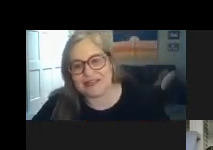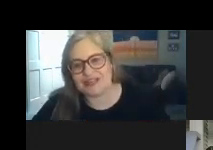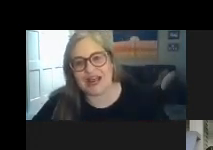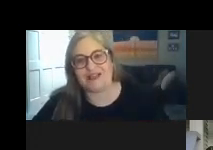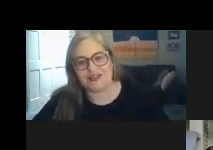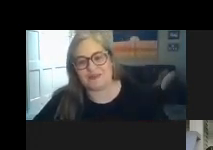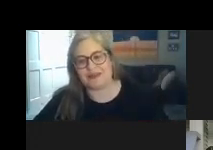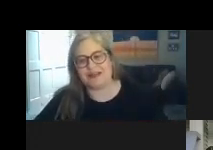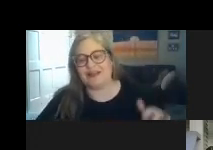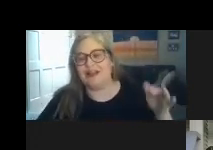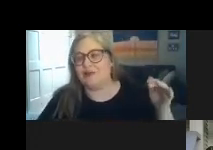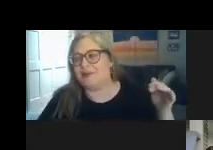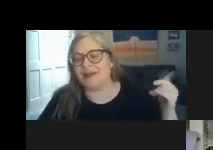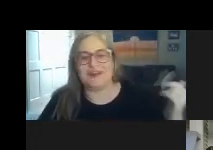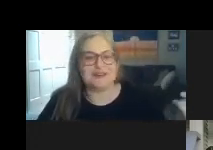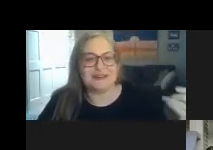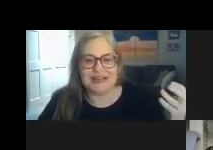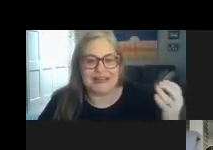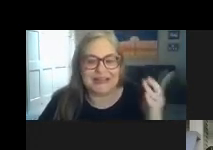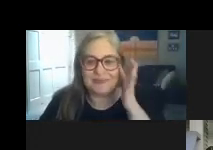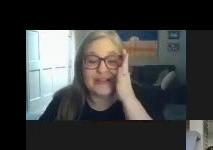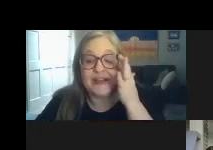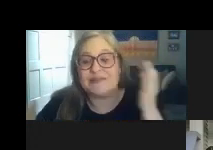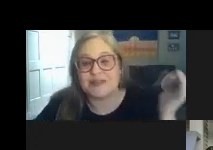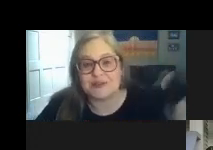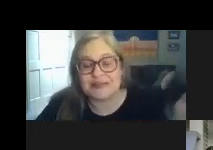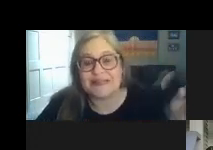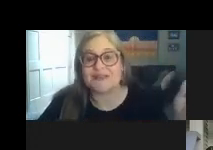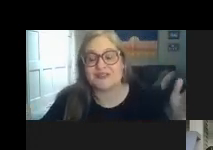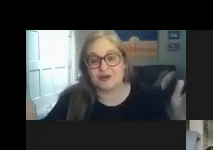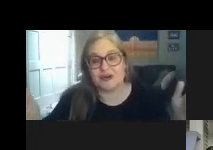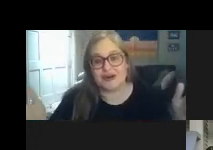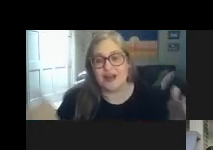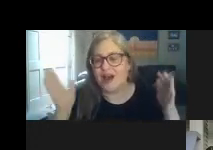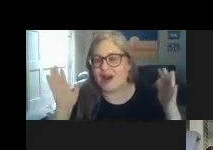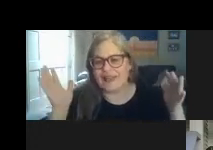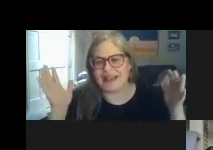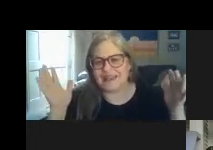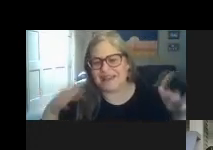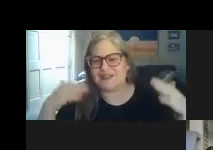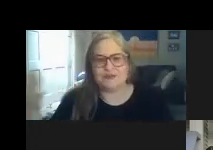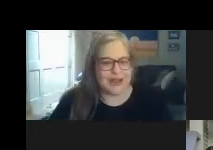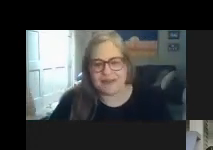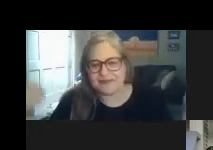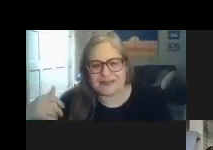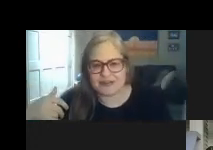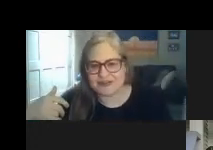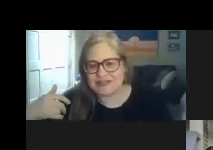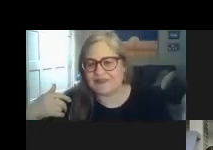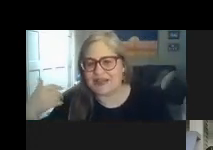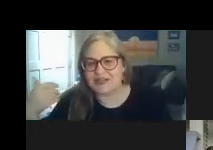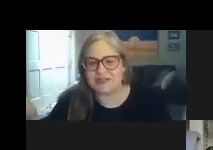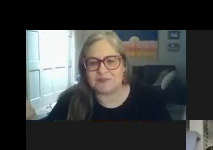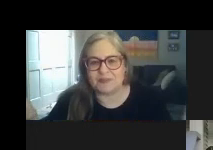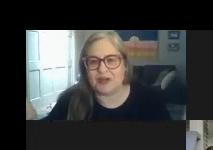presentation on eligibility but my understanding it's really comes down to a test score are they i think it's two and a half standard